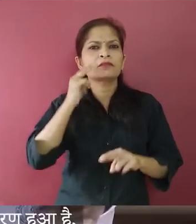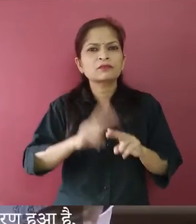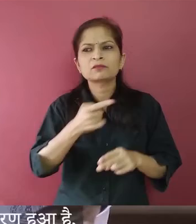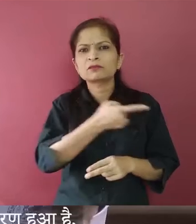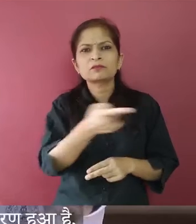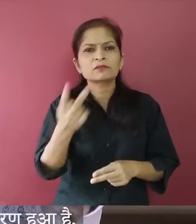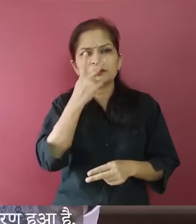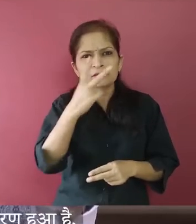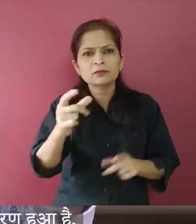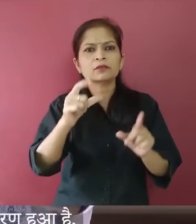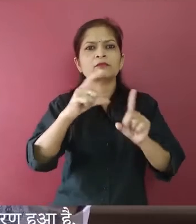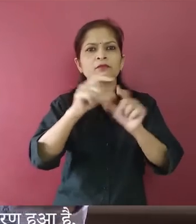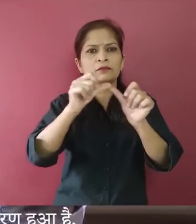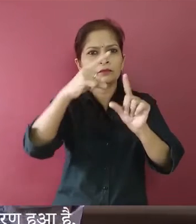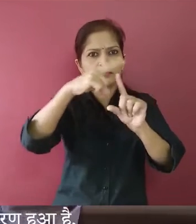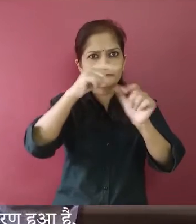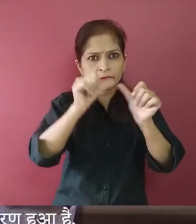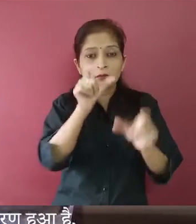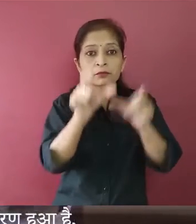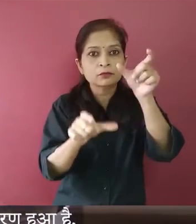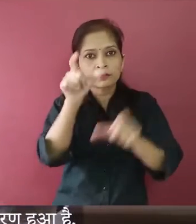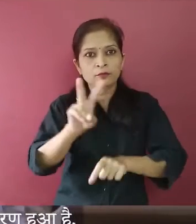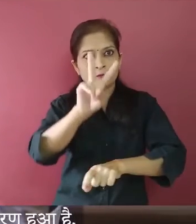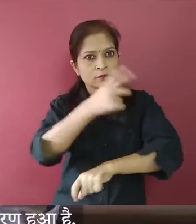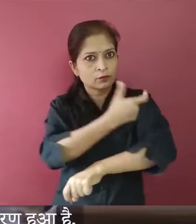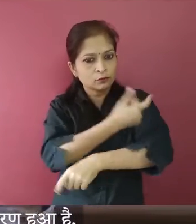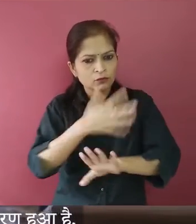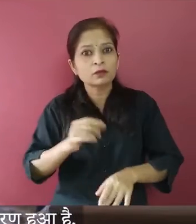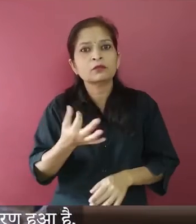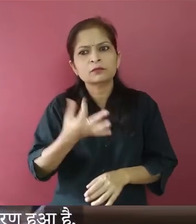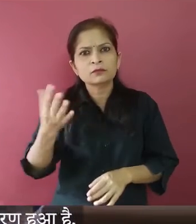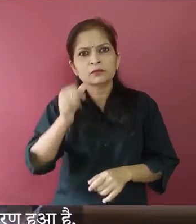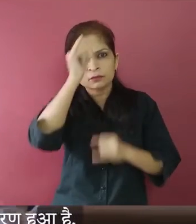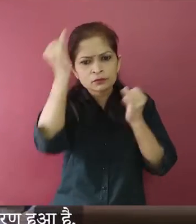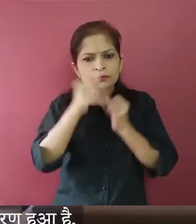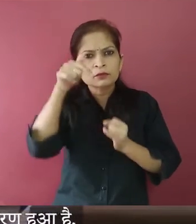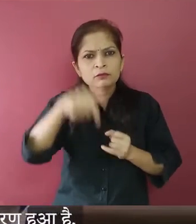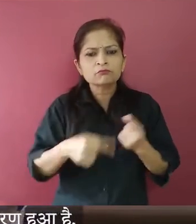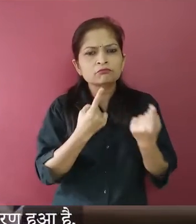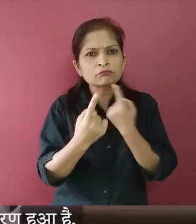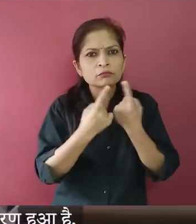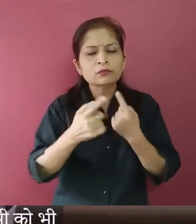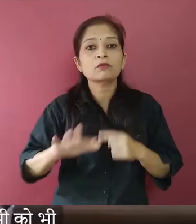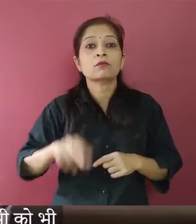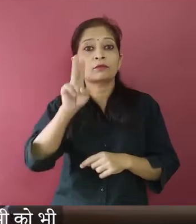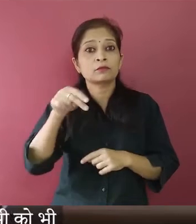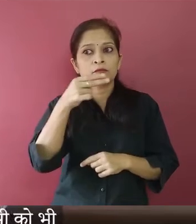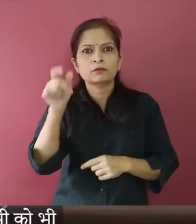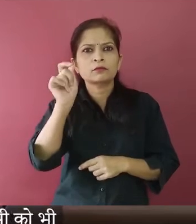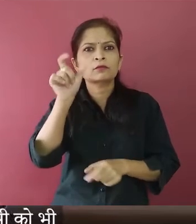it's important that we need to look at the data even if we look at the data from our own country the number of people who have been vaccinated